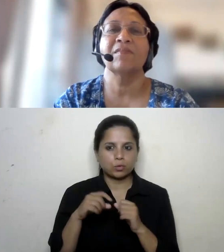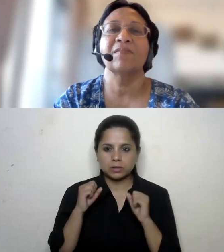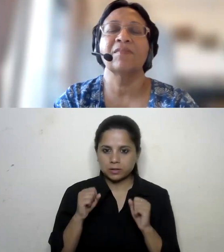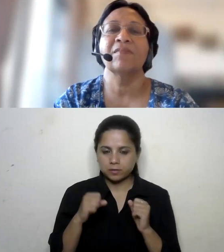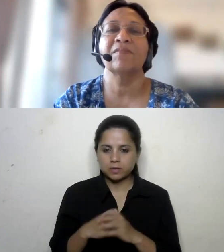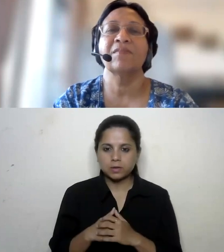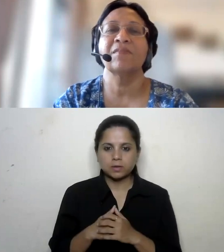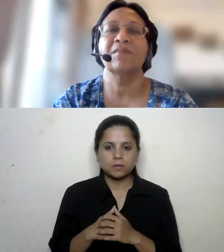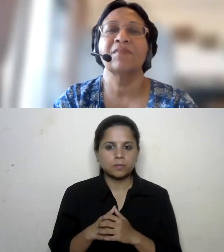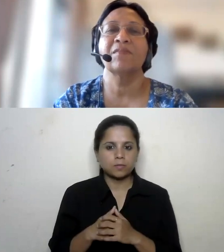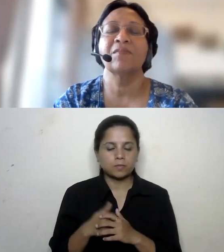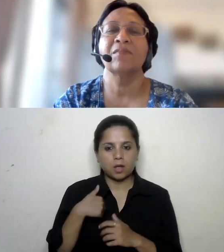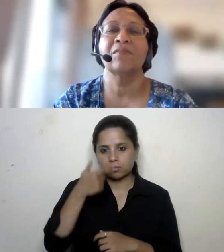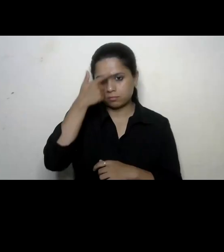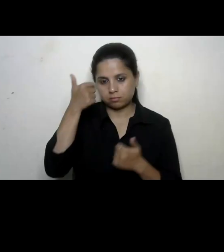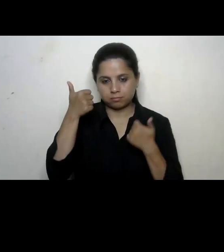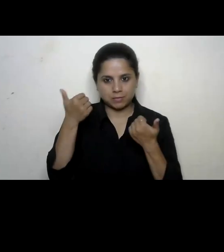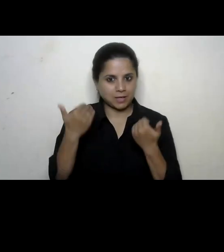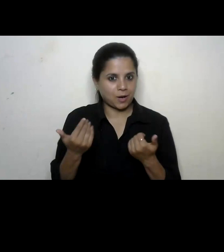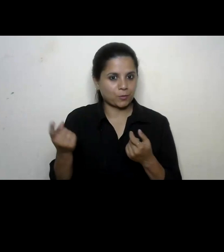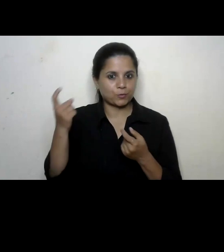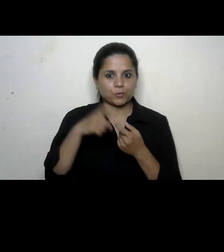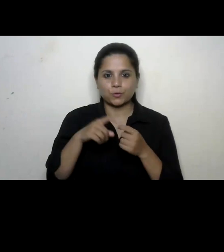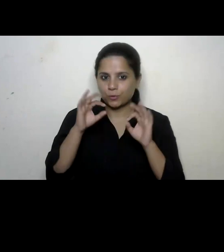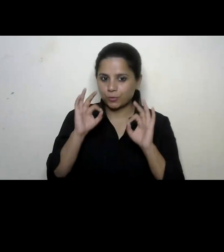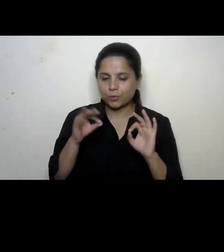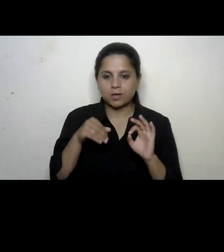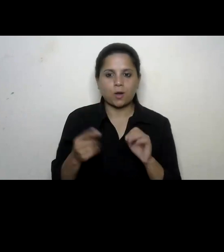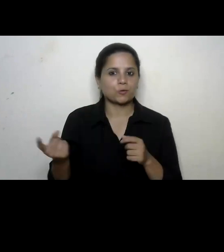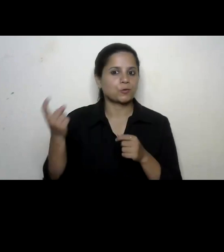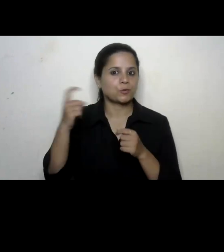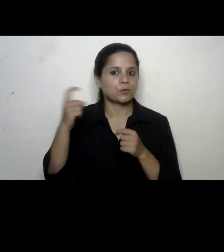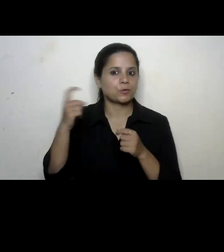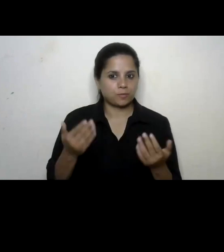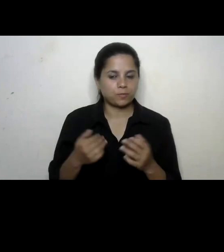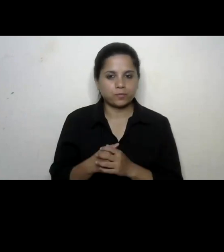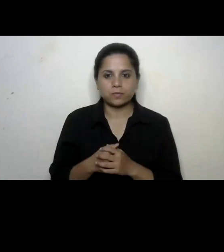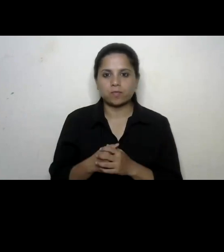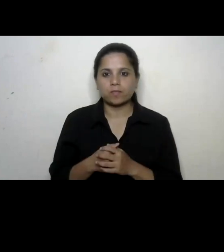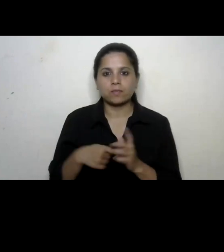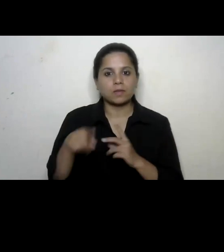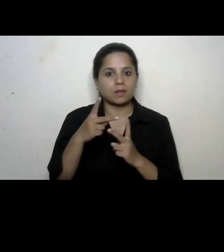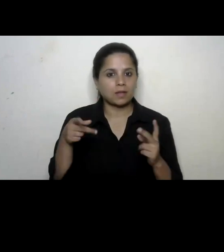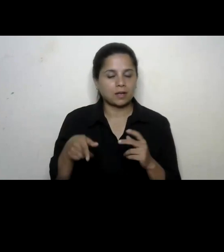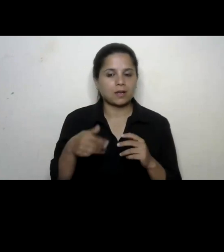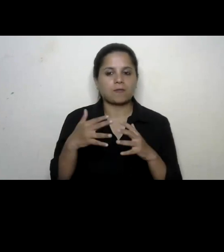i am fortunate that i have been able to come now and join though i missed most of the webinar